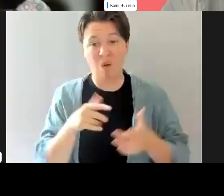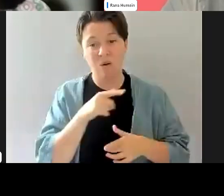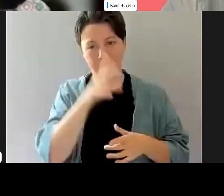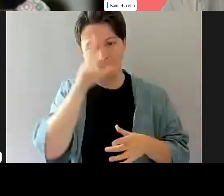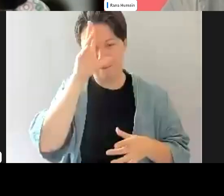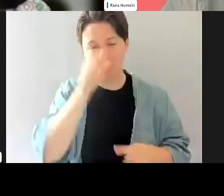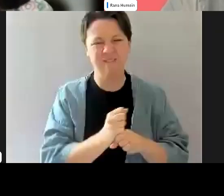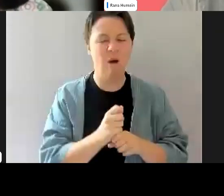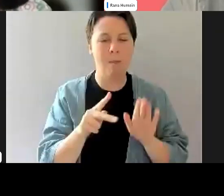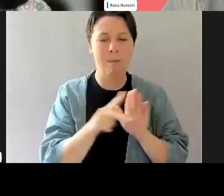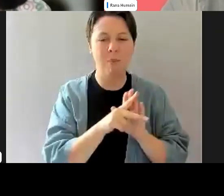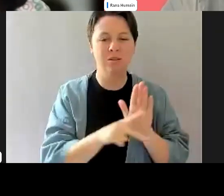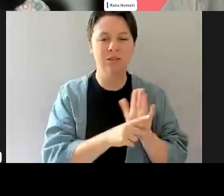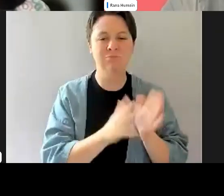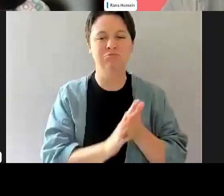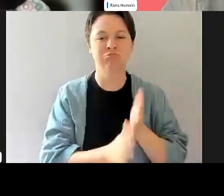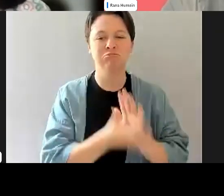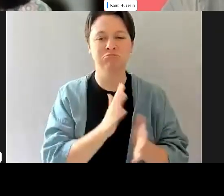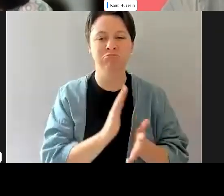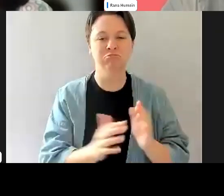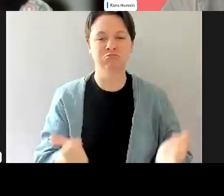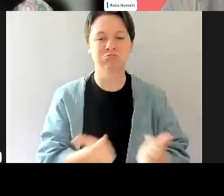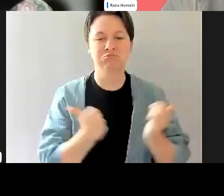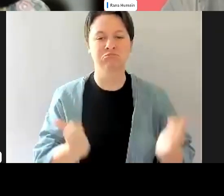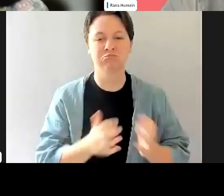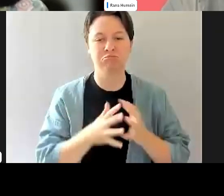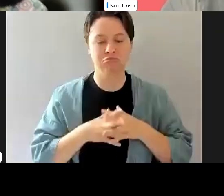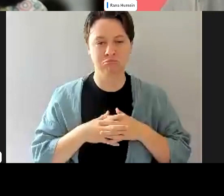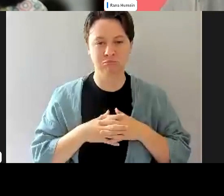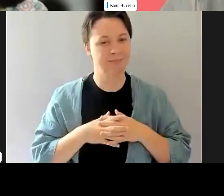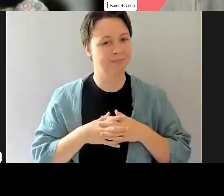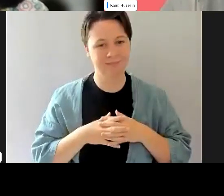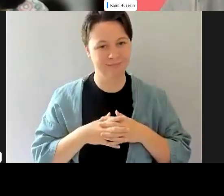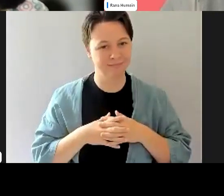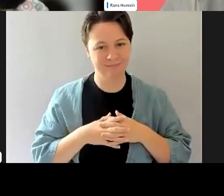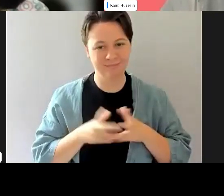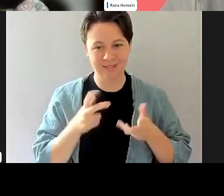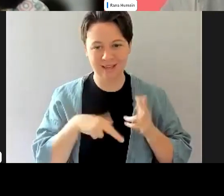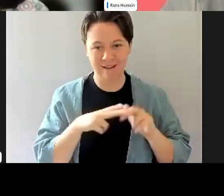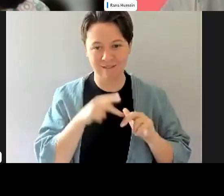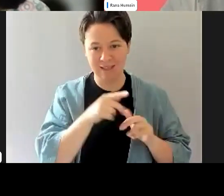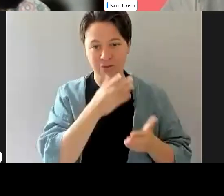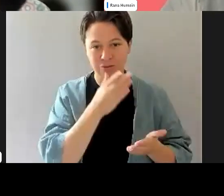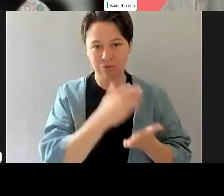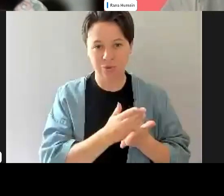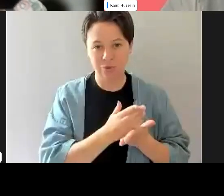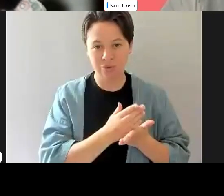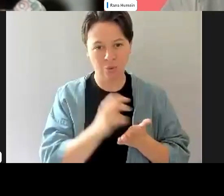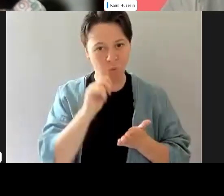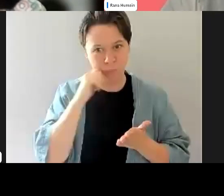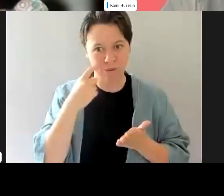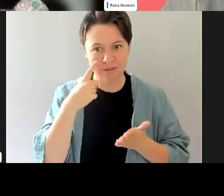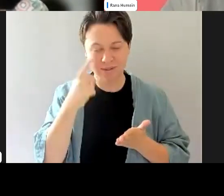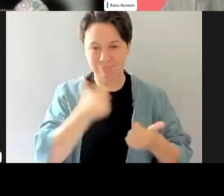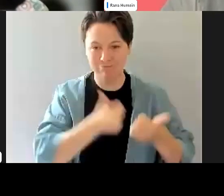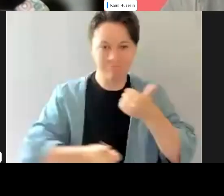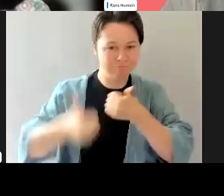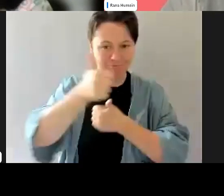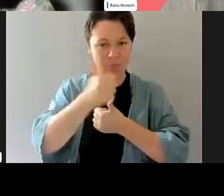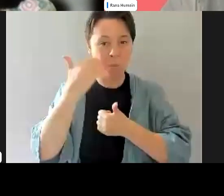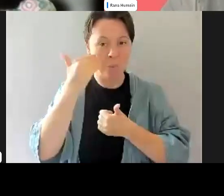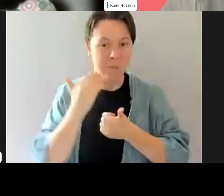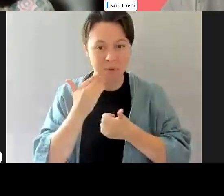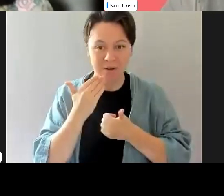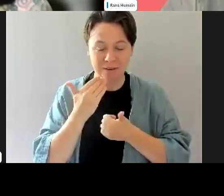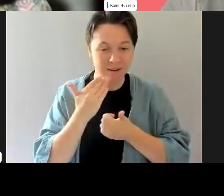policies in place is enough, but the environment and culture doesn't need to change. If that was the case, you would have probably seen more women in leadership positions in sport by now,